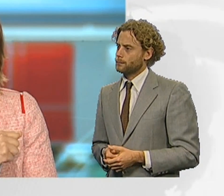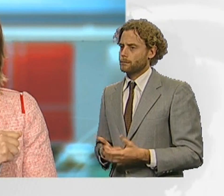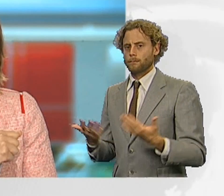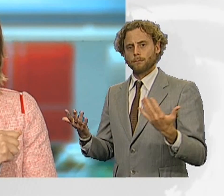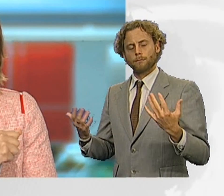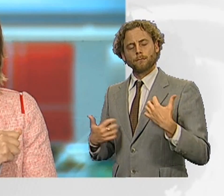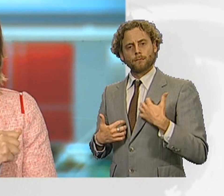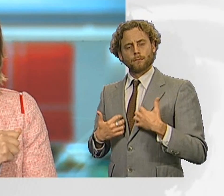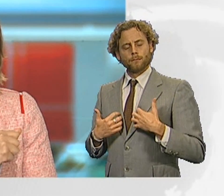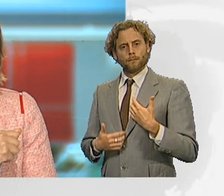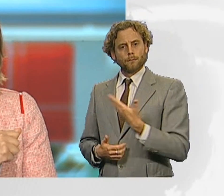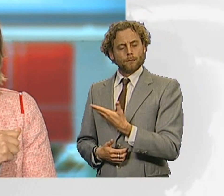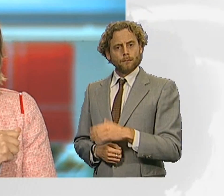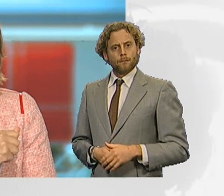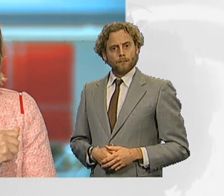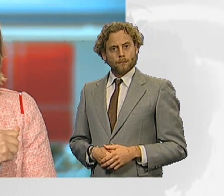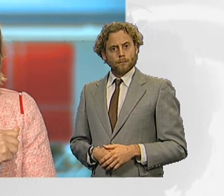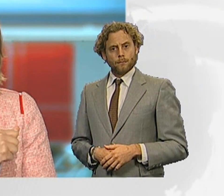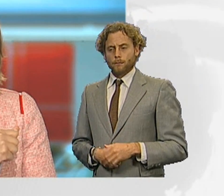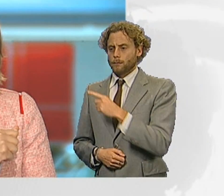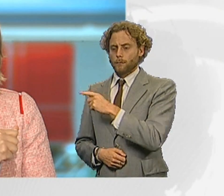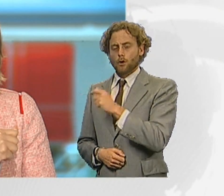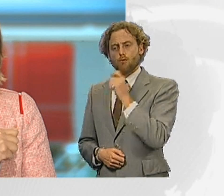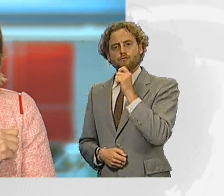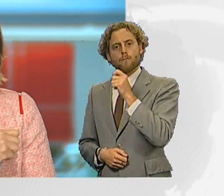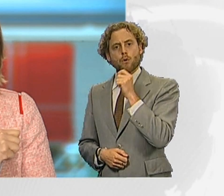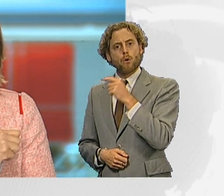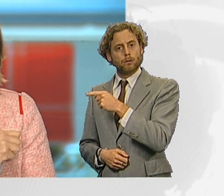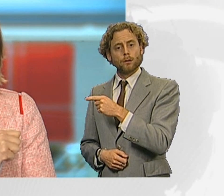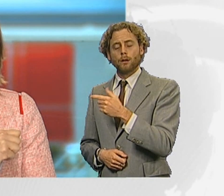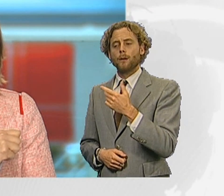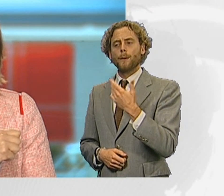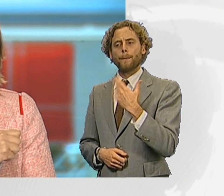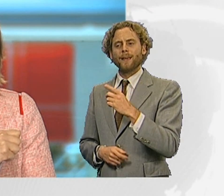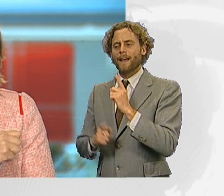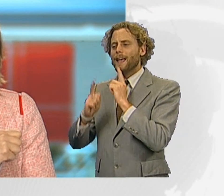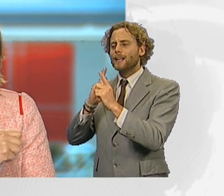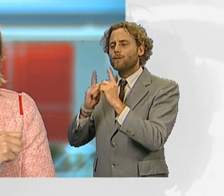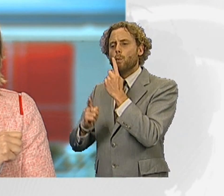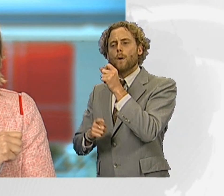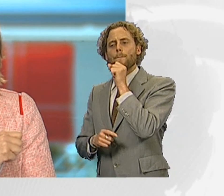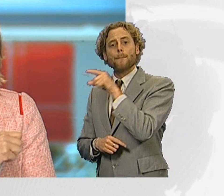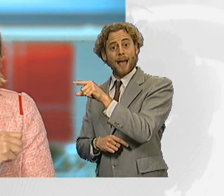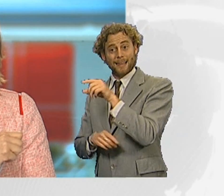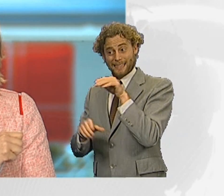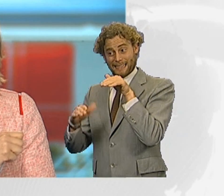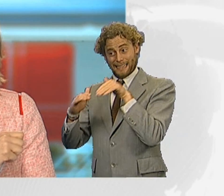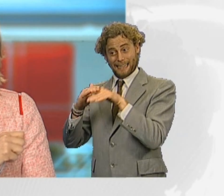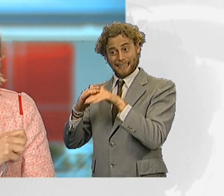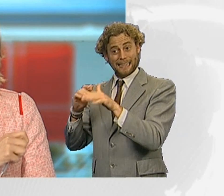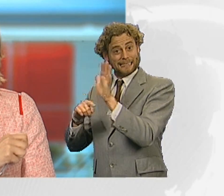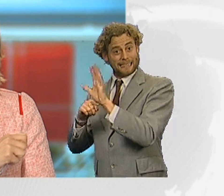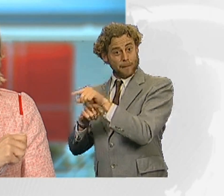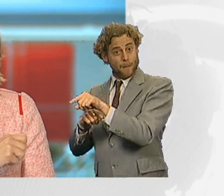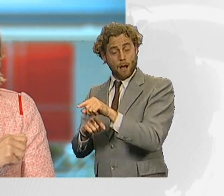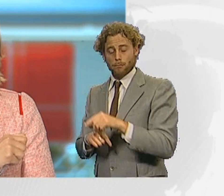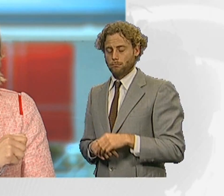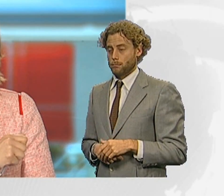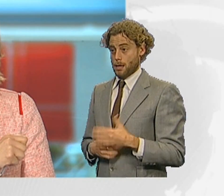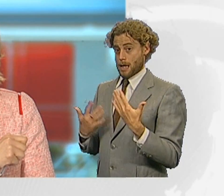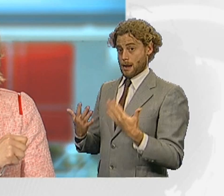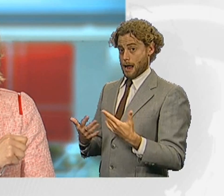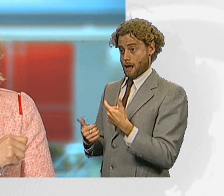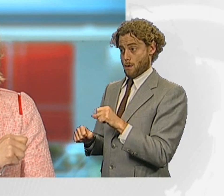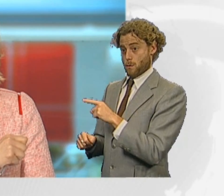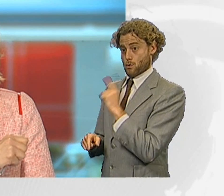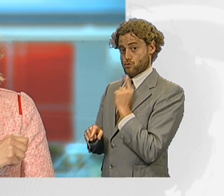Well, you heard the voice in that report of Evan Dozier, who was in the cinema when the attack happened. We can actually speak to him now. And you were there with your